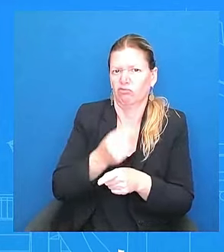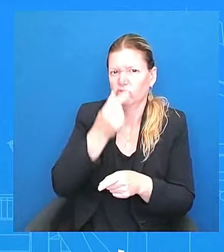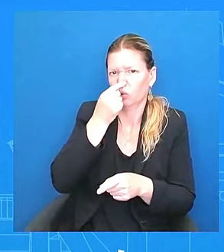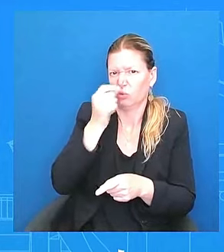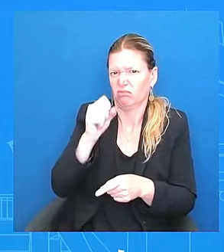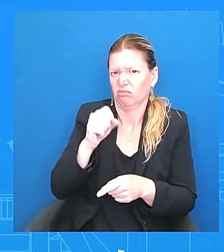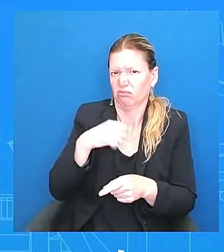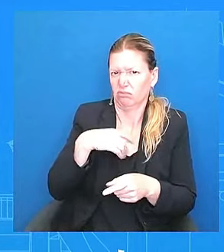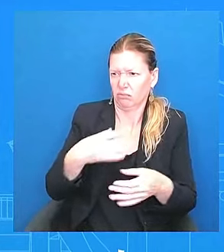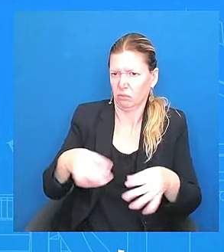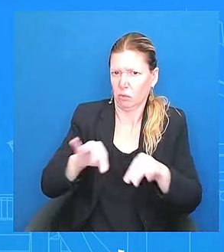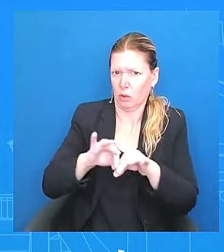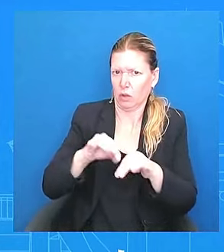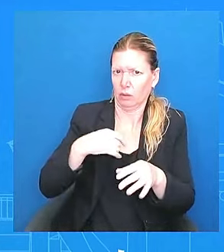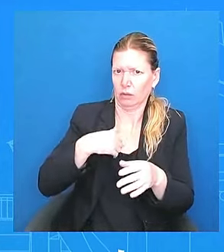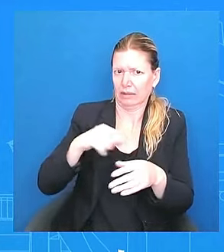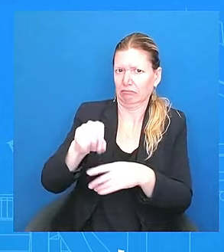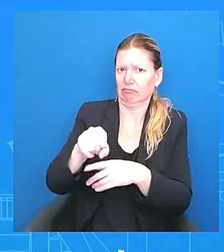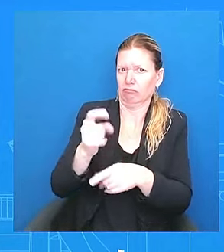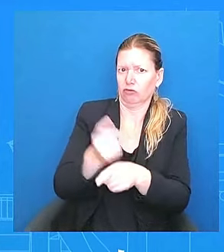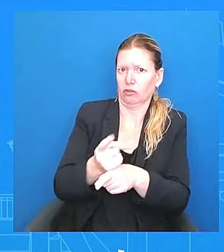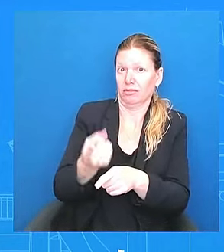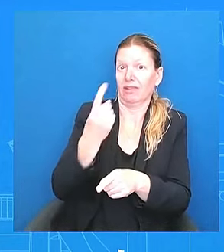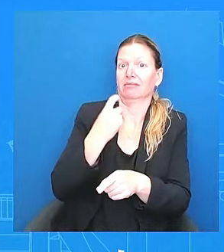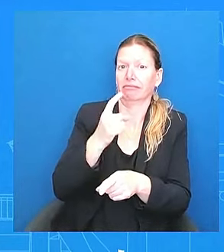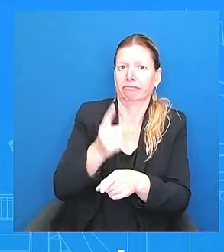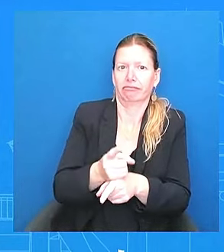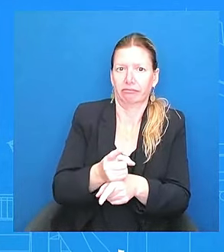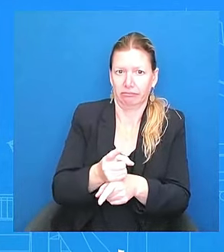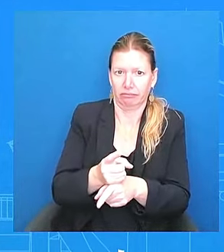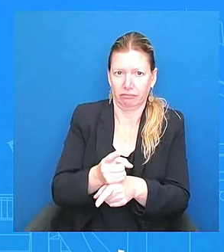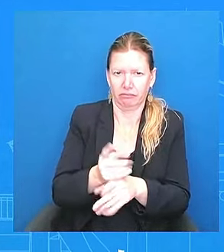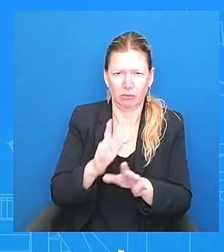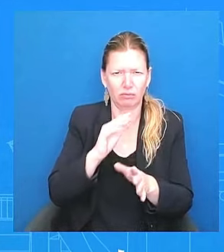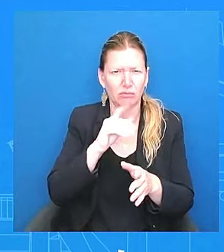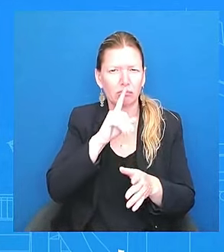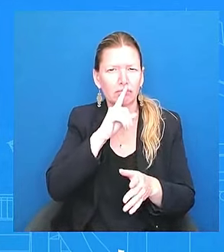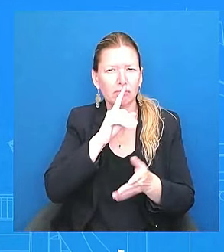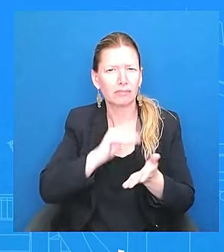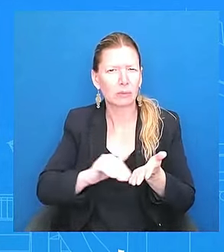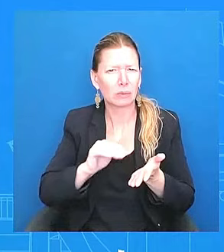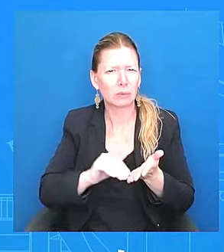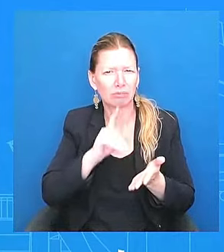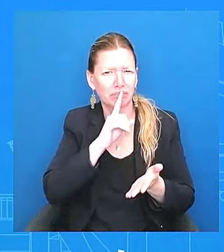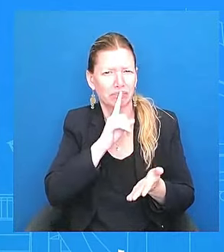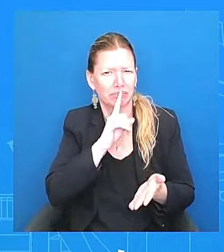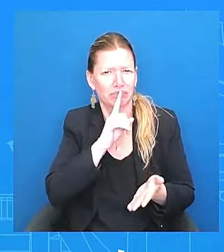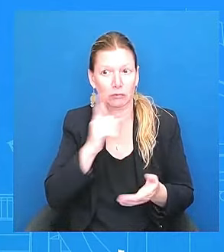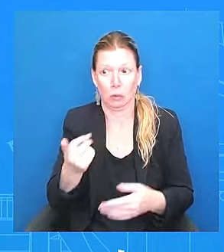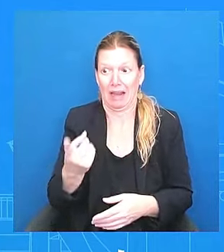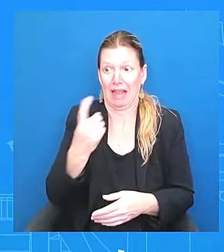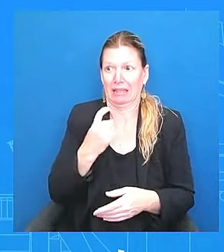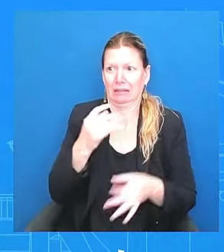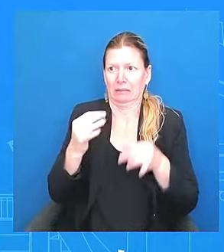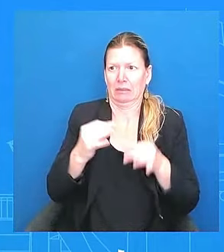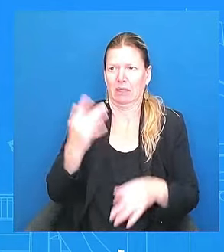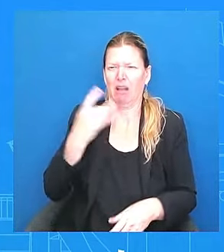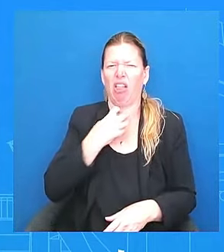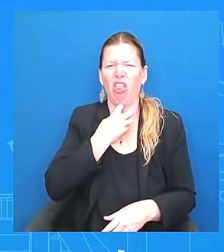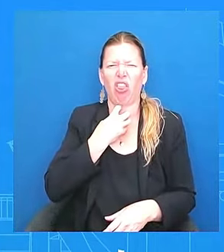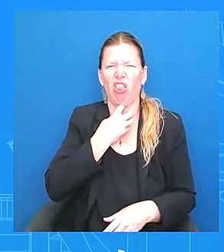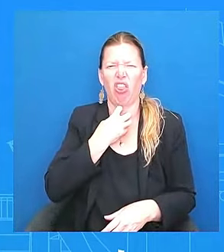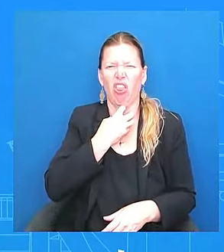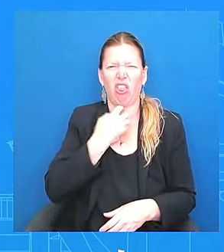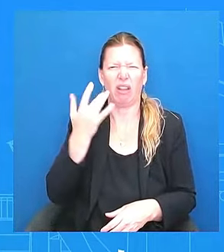excuse. You all ask for an explanation and we get, we're giving an explanation. It is not an excuse. I don't want that to be the leading